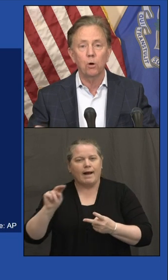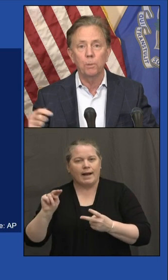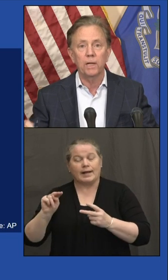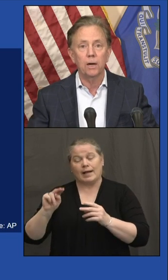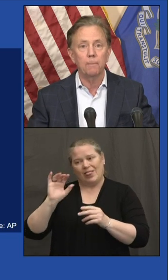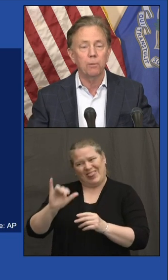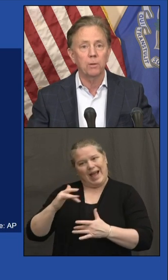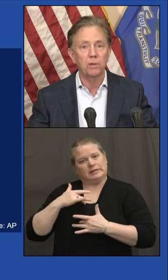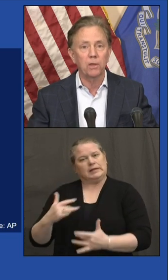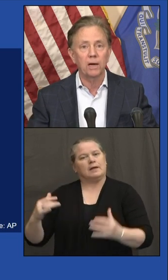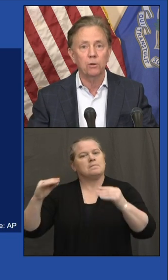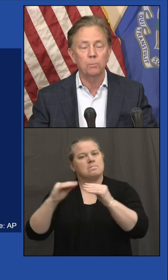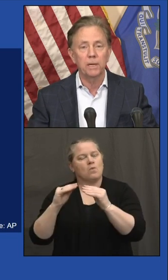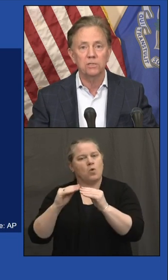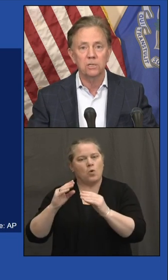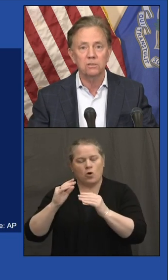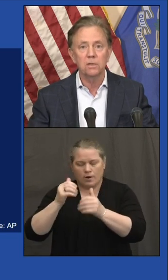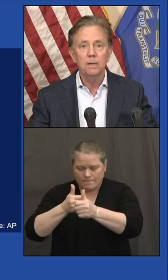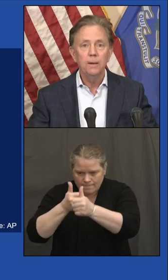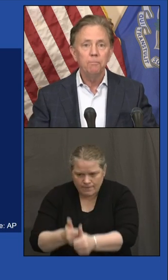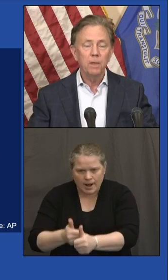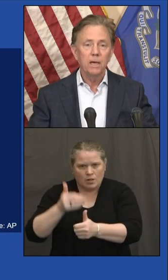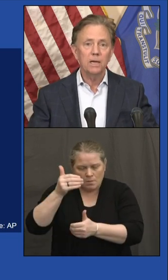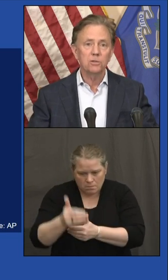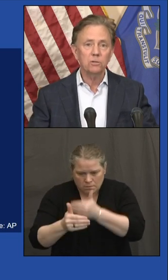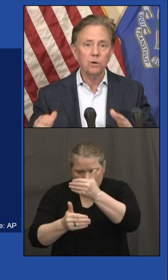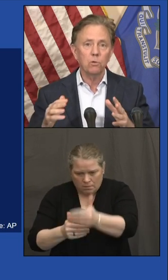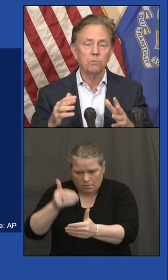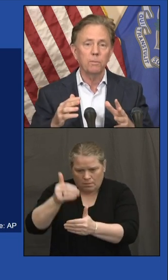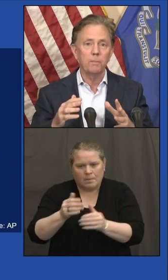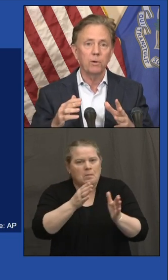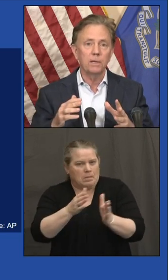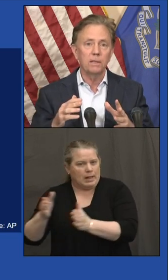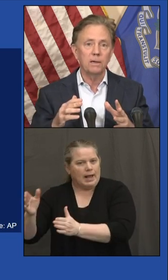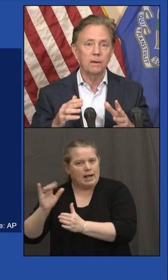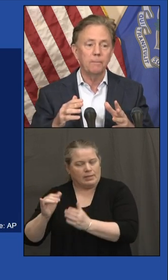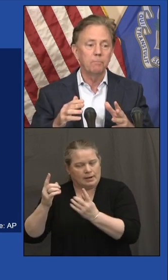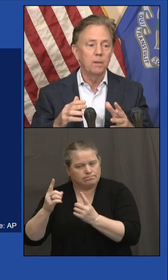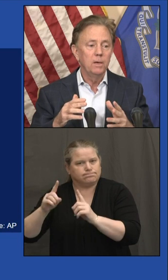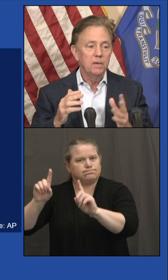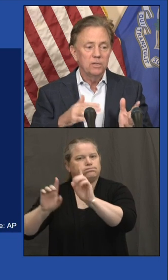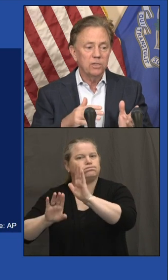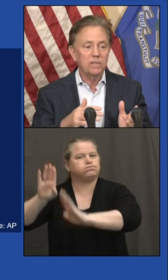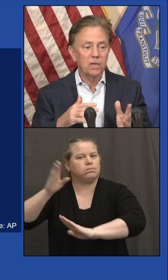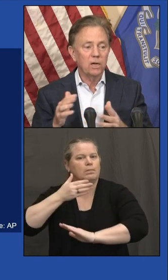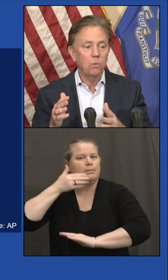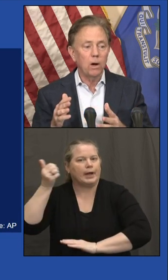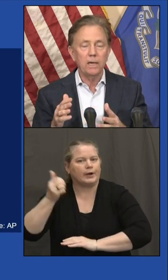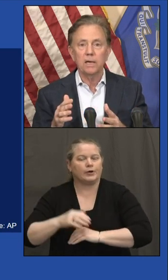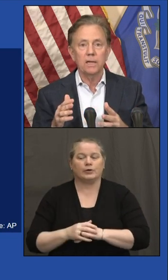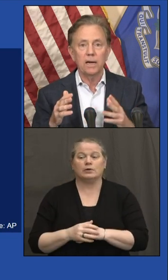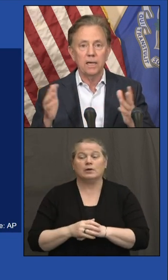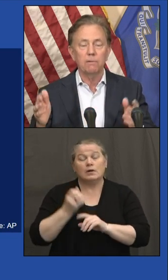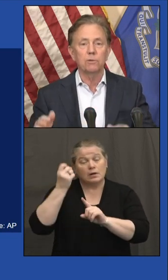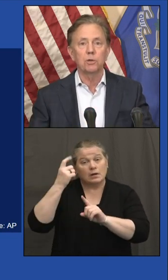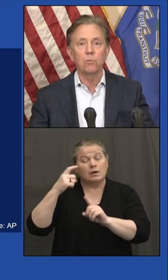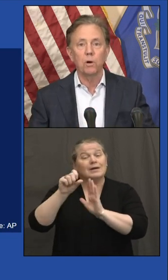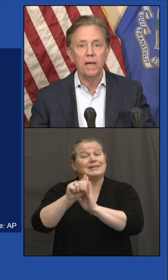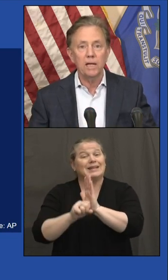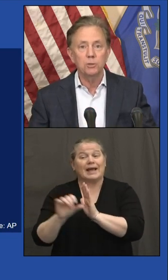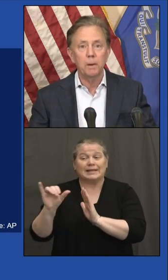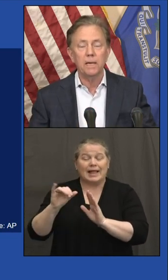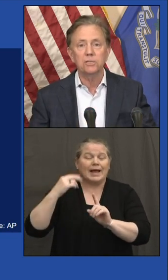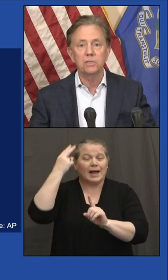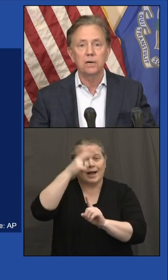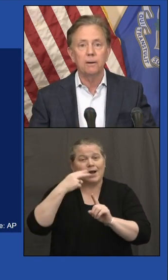terms of opening it up on a methodical basis. And it's also worth remembering that states like Hawaii and Connecticut, which are